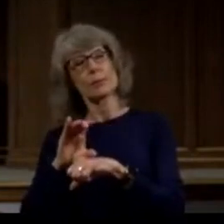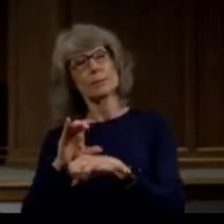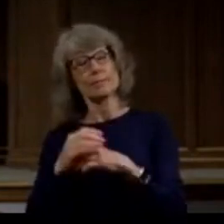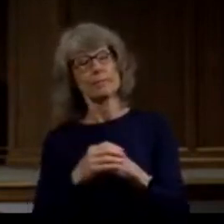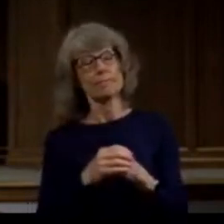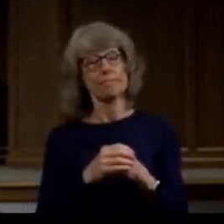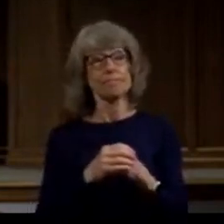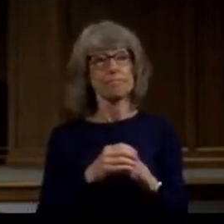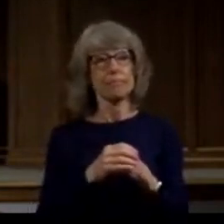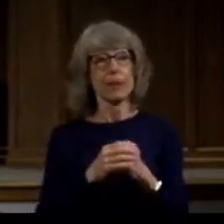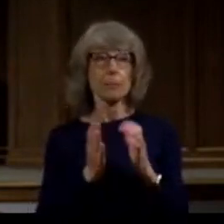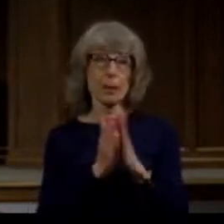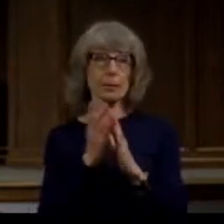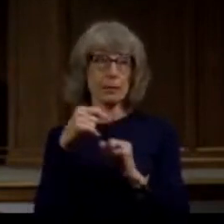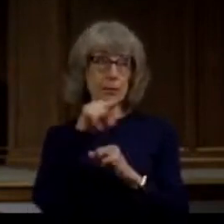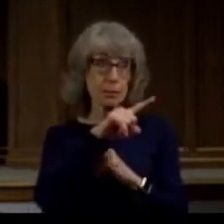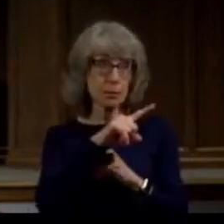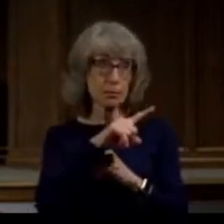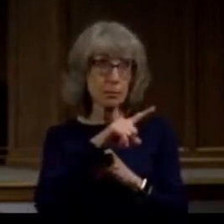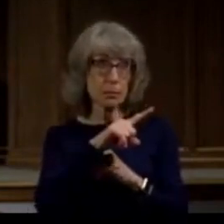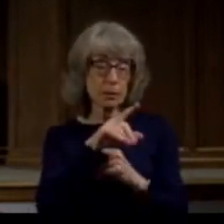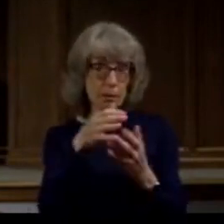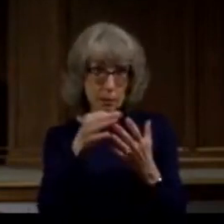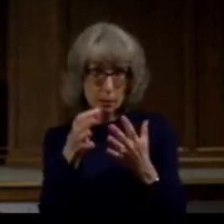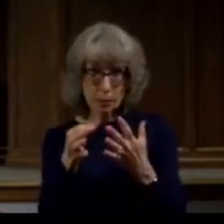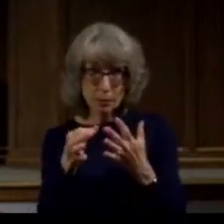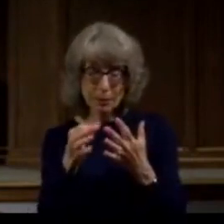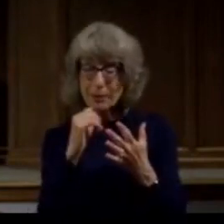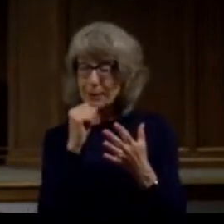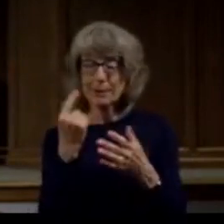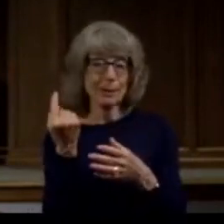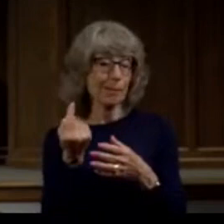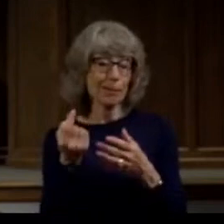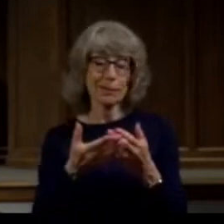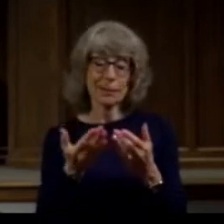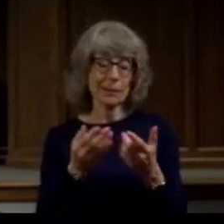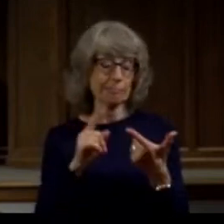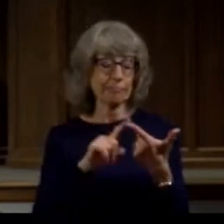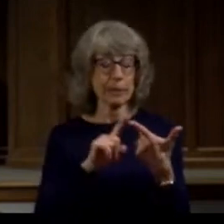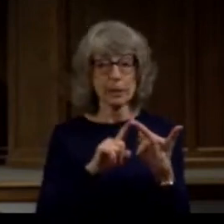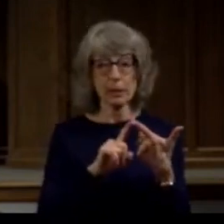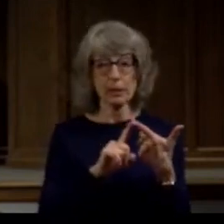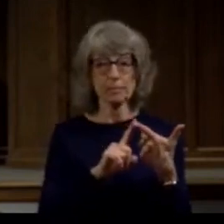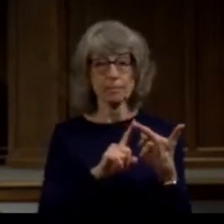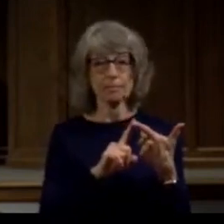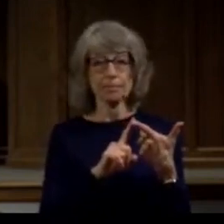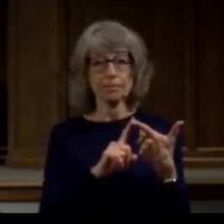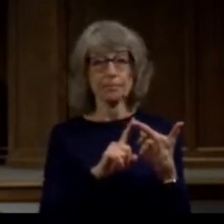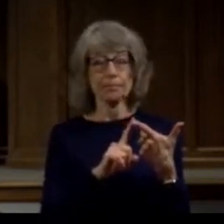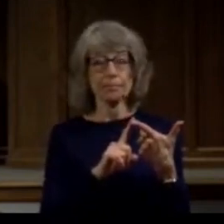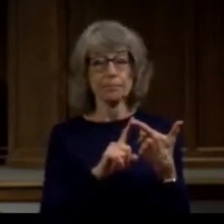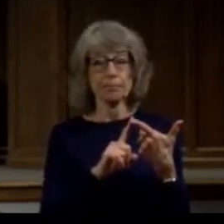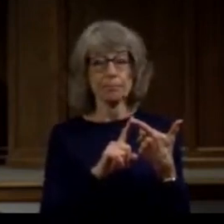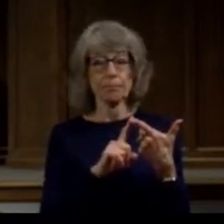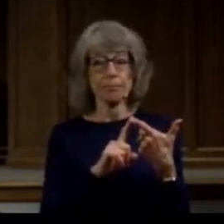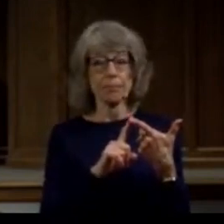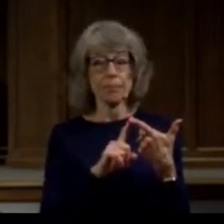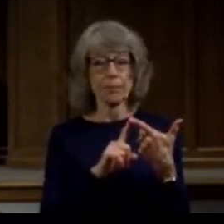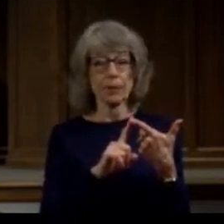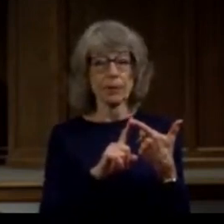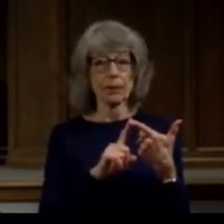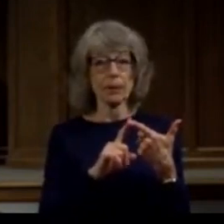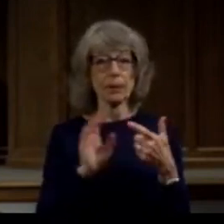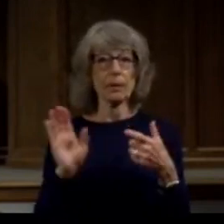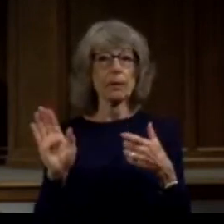I ask you to choose that because it's not always easy number two I'm going to ask for you to renew your